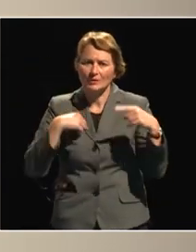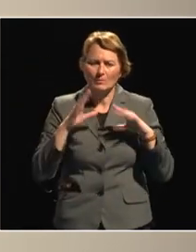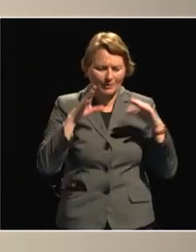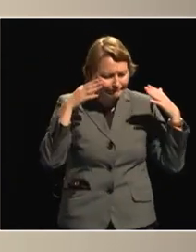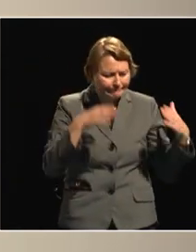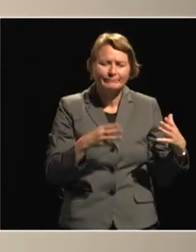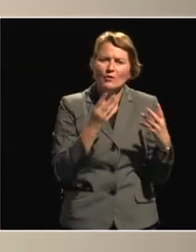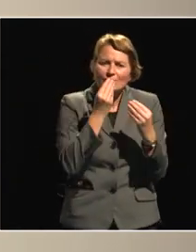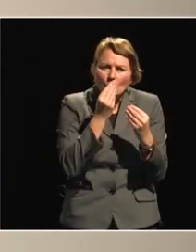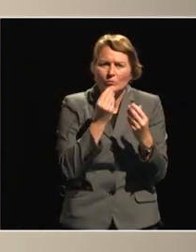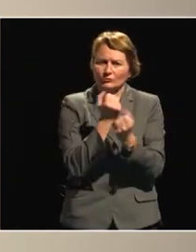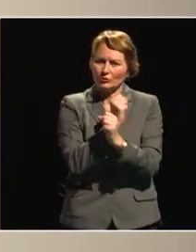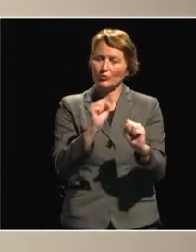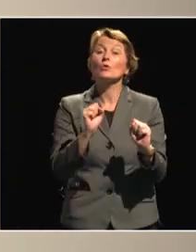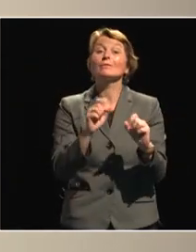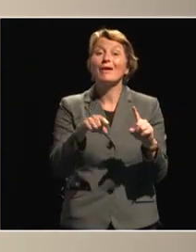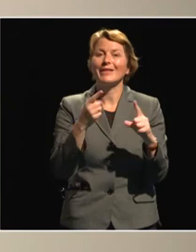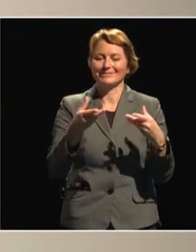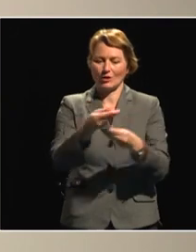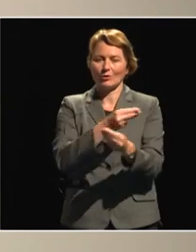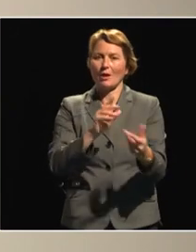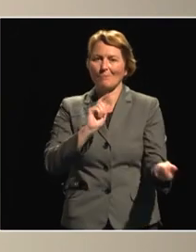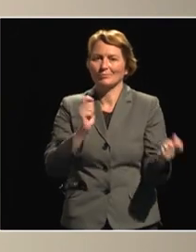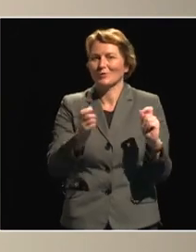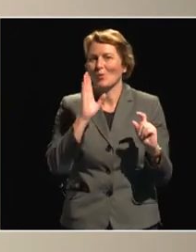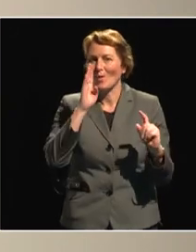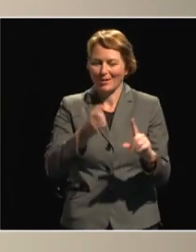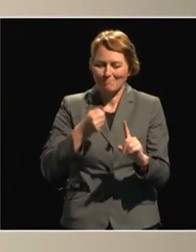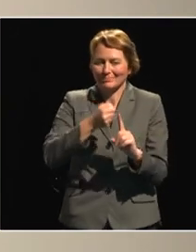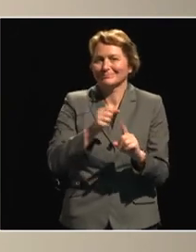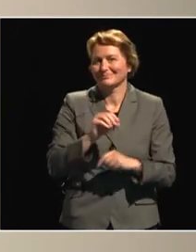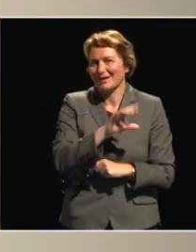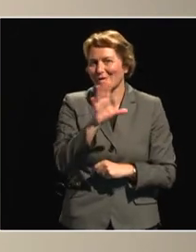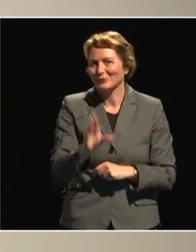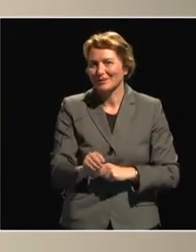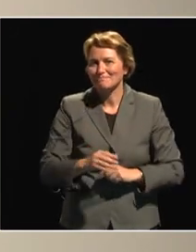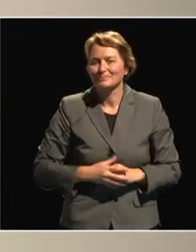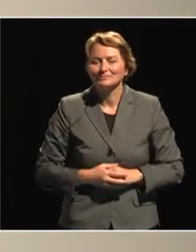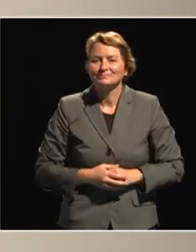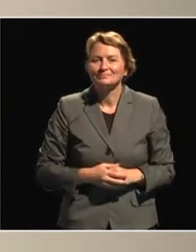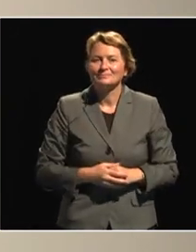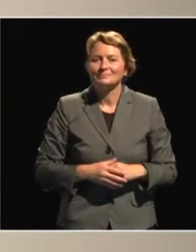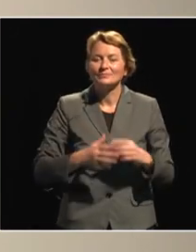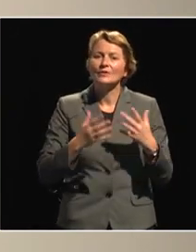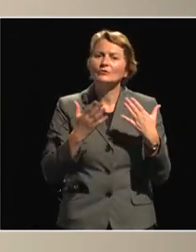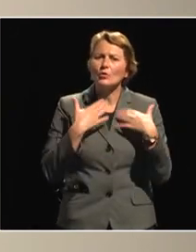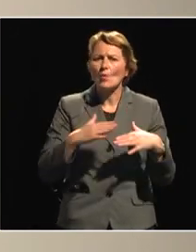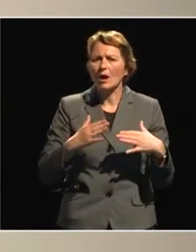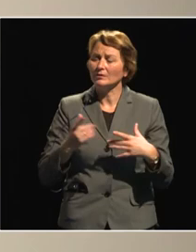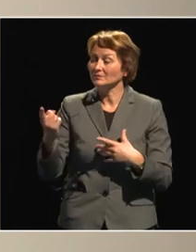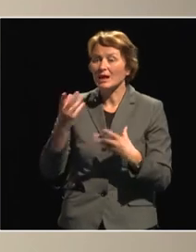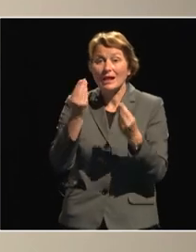insecurity and the economic transformation in africa promoting access to land